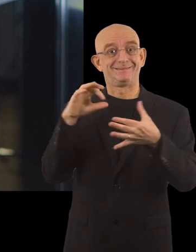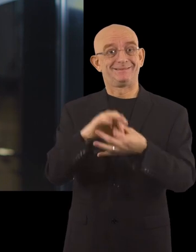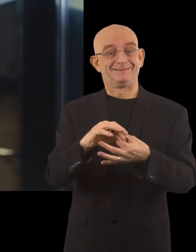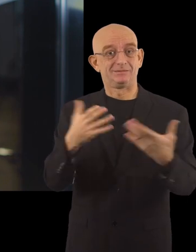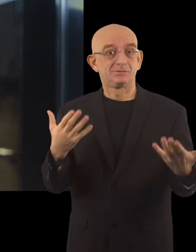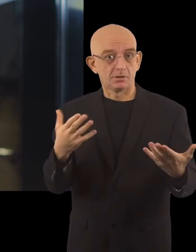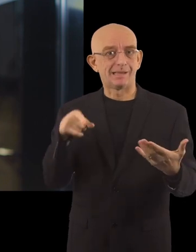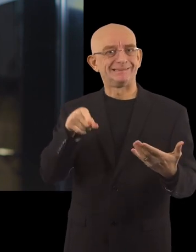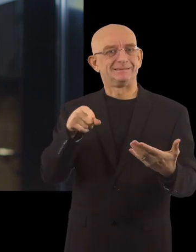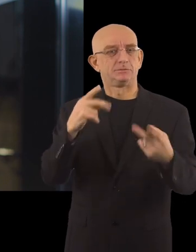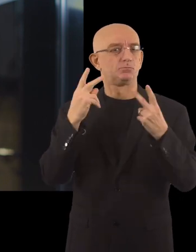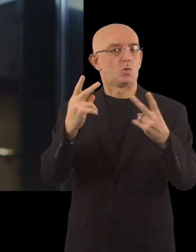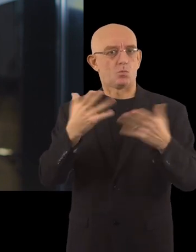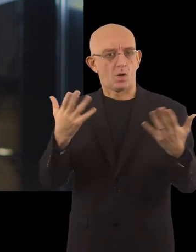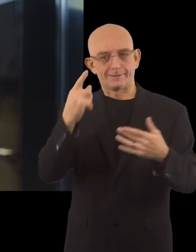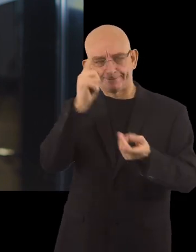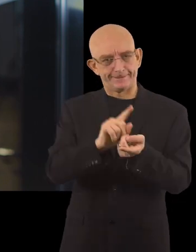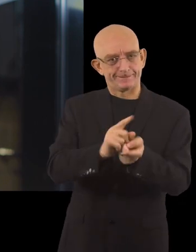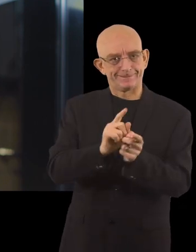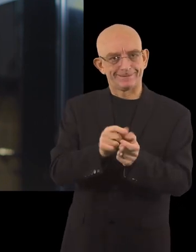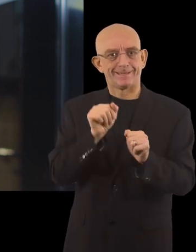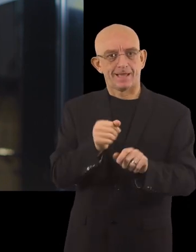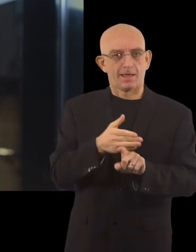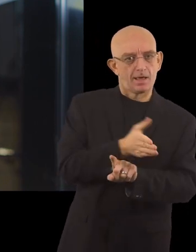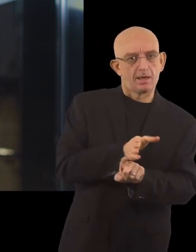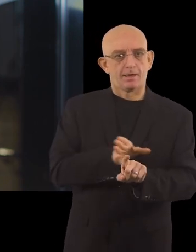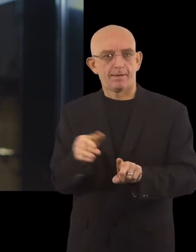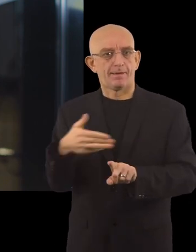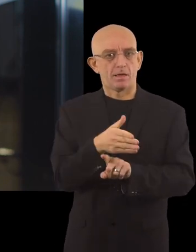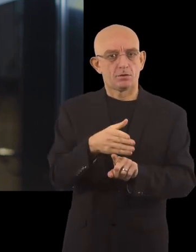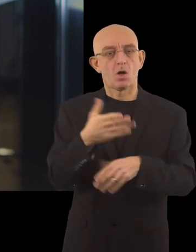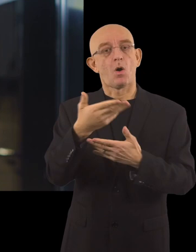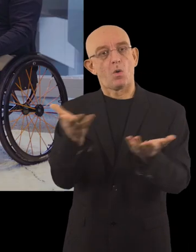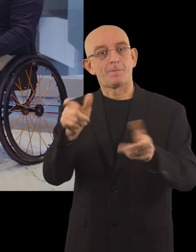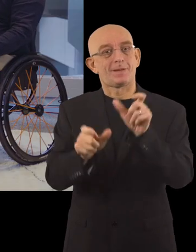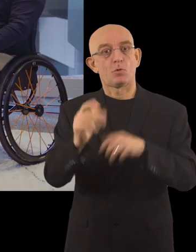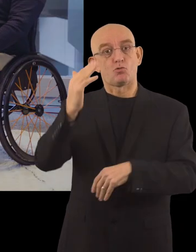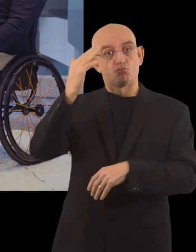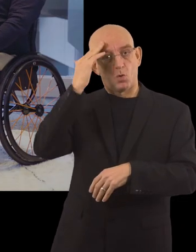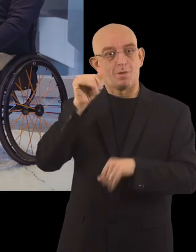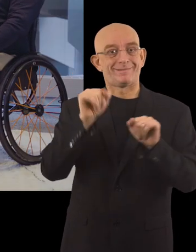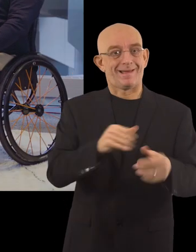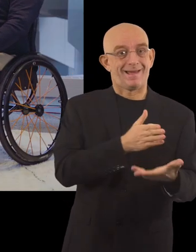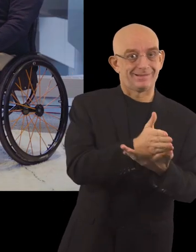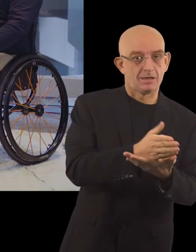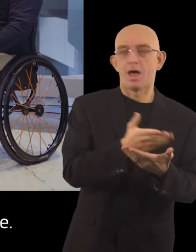a city, that's, I think, the key issue. To make everything accessible and that the people know what is accessible and what's not. Well, one city really stood out